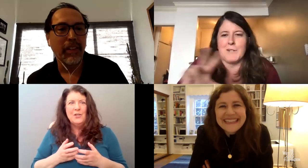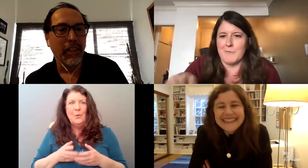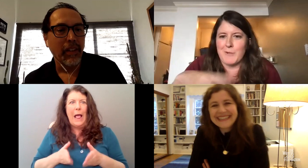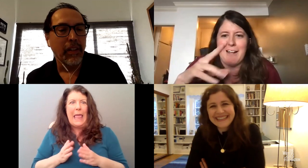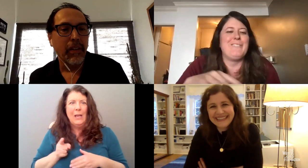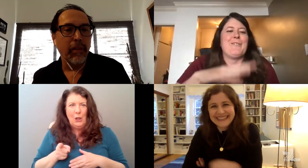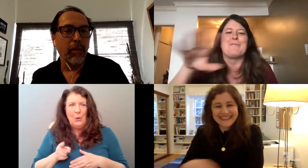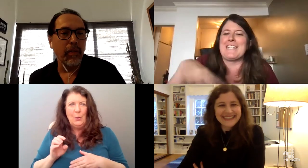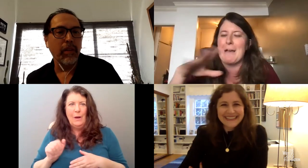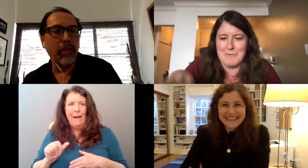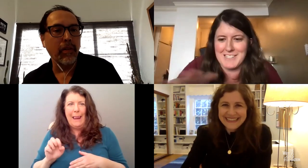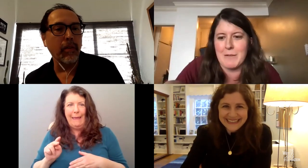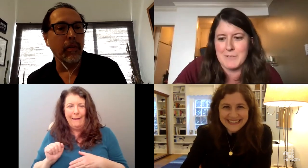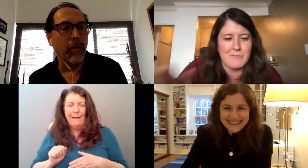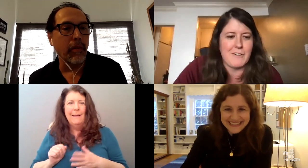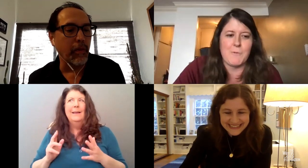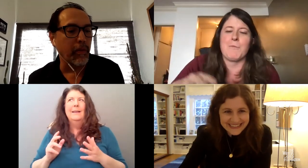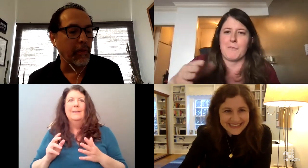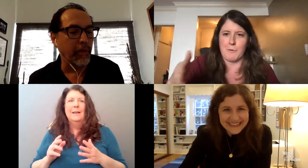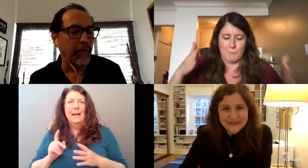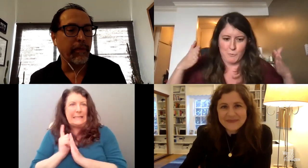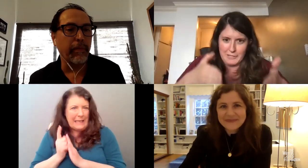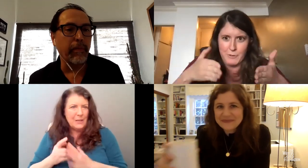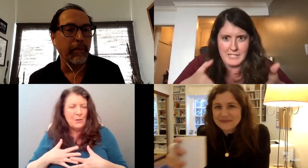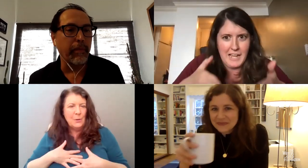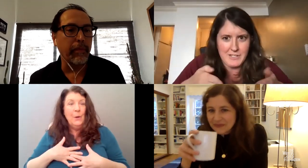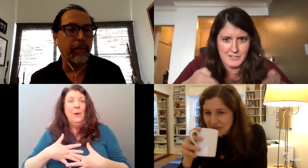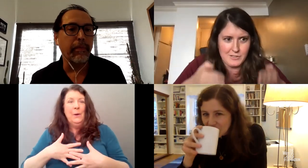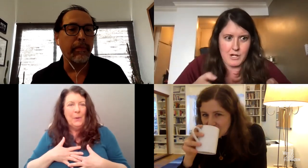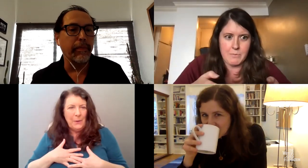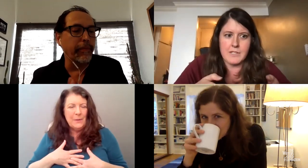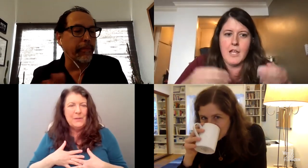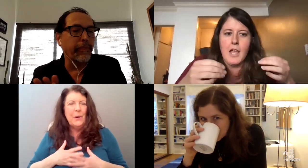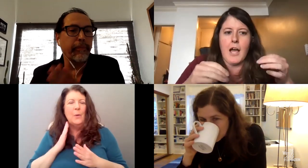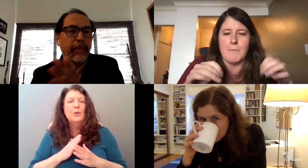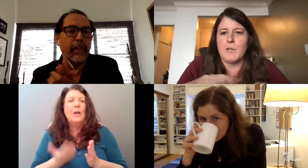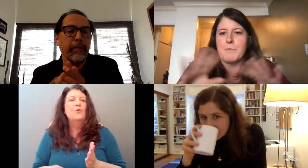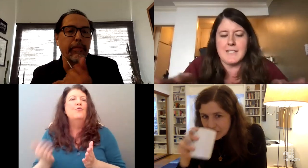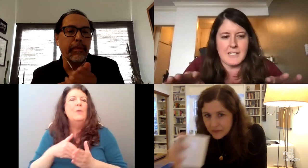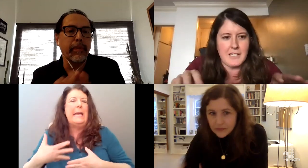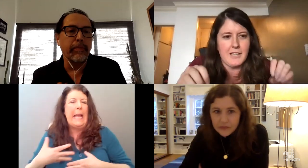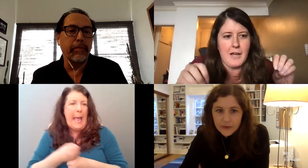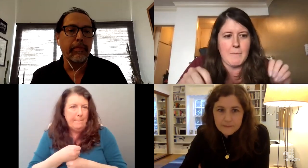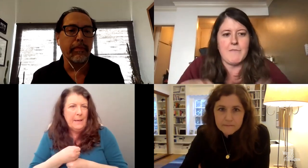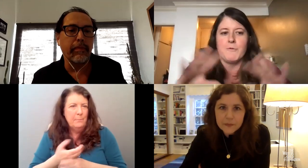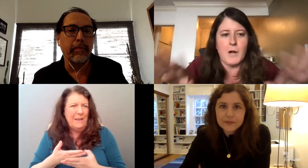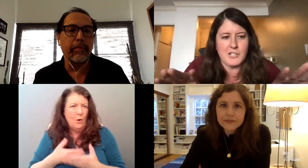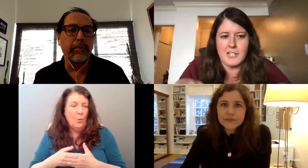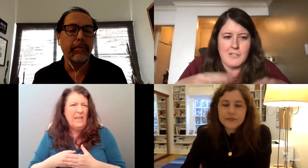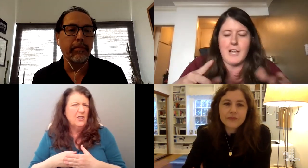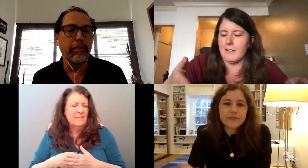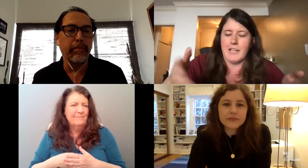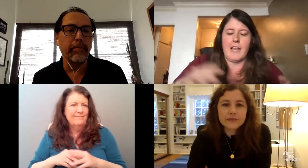Um, and I'll, I'm going to do a recap of this episode for everyone before we really, really dive into the script. Um, so basically, um, if